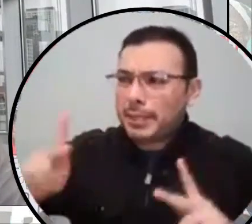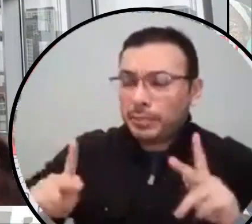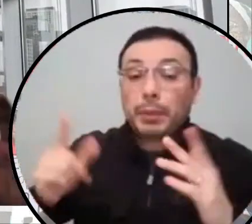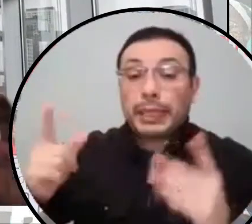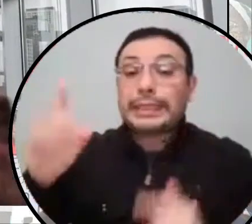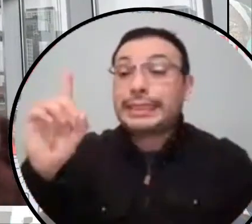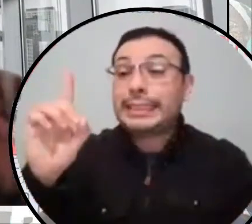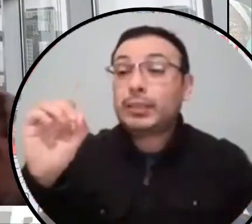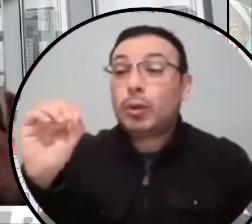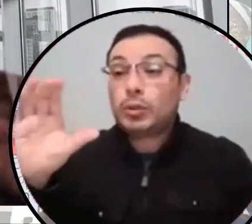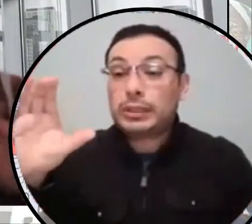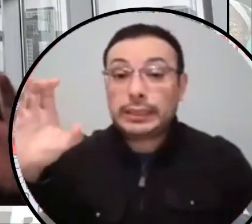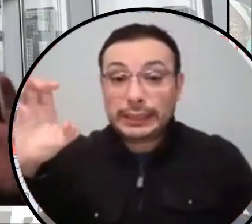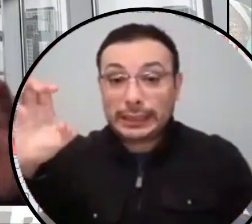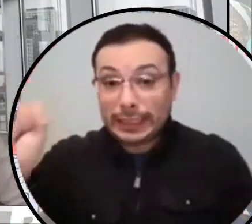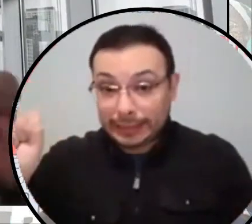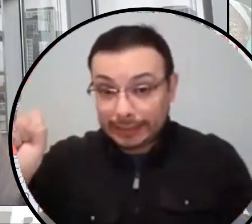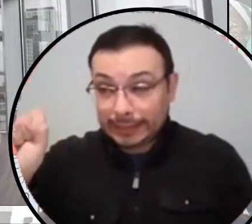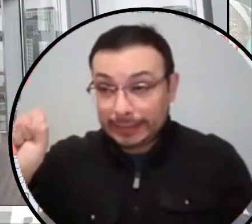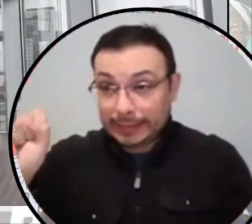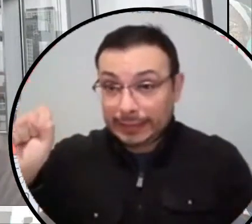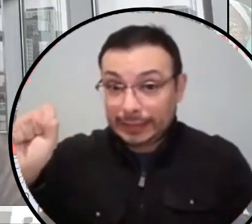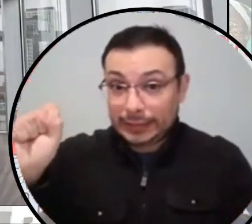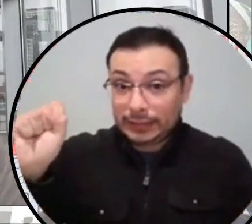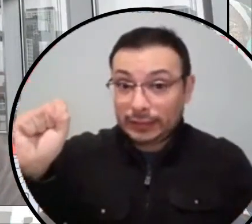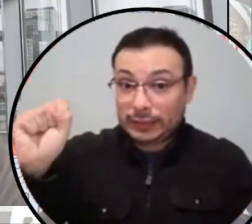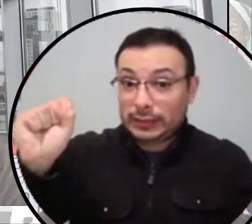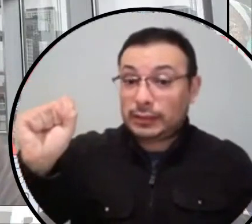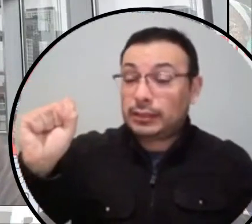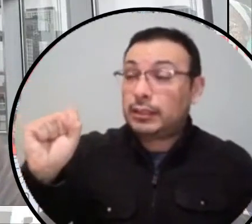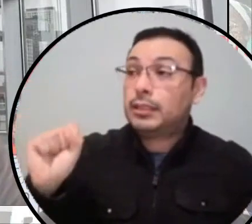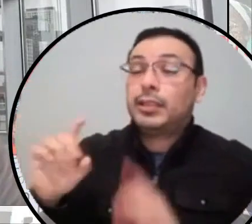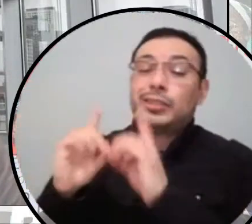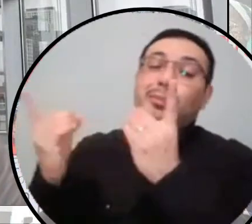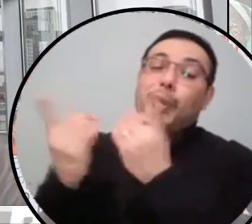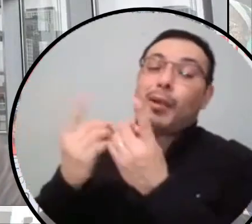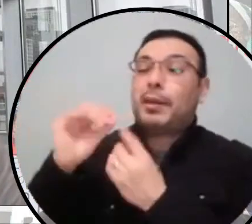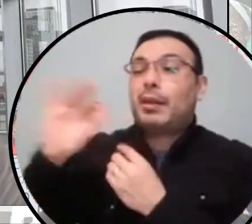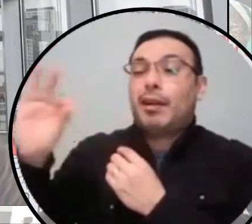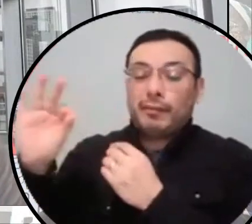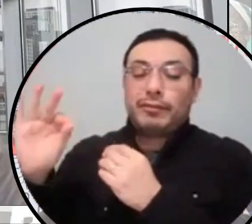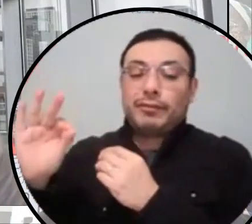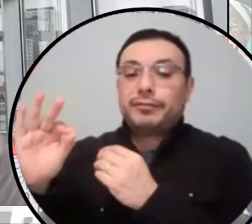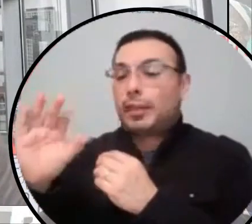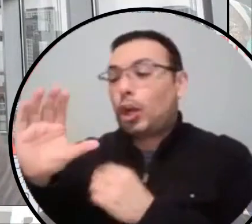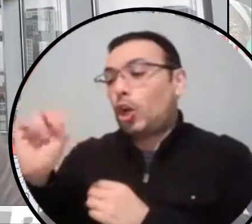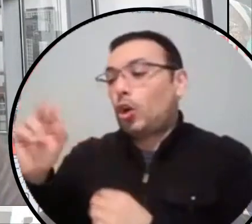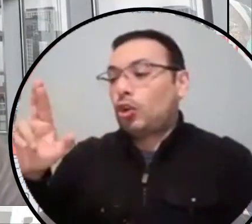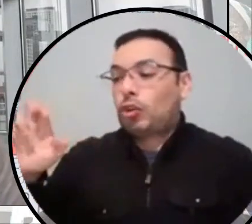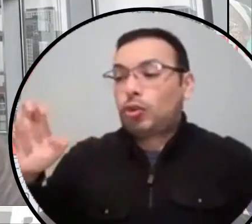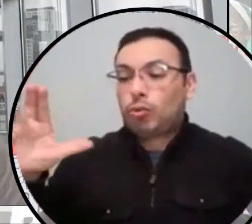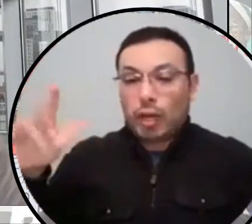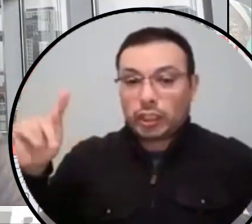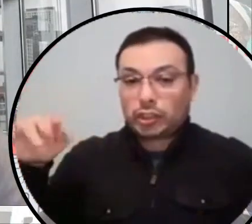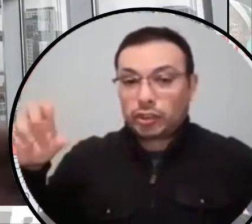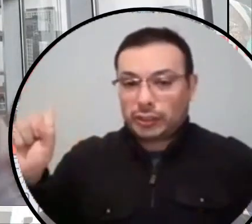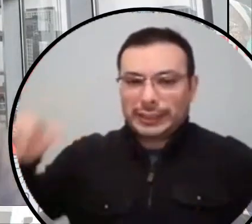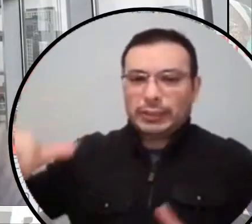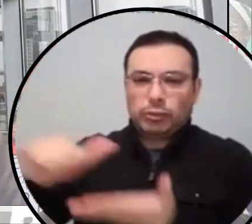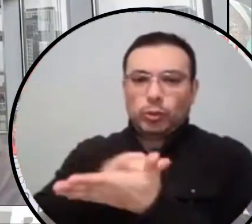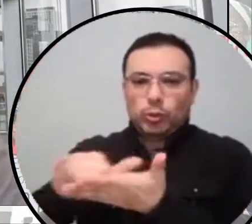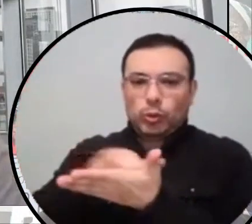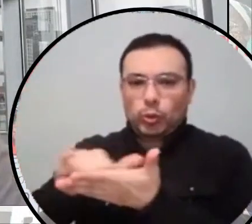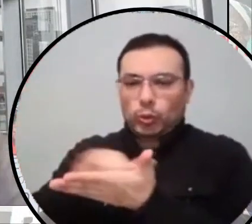right, if, so I'm just, I'm just thinking about these, I'm just talking about the Department of Corrections here in New York State, it's supposed to provide, uh, all,